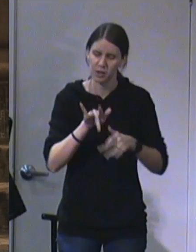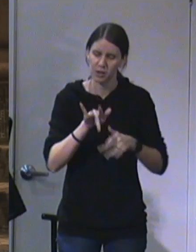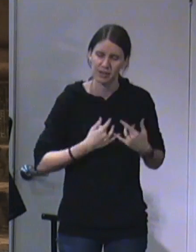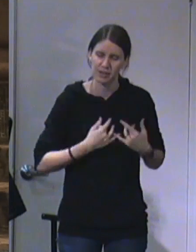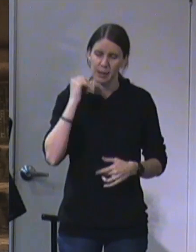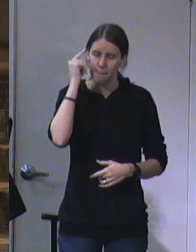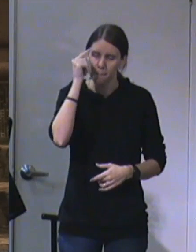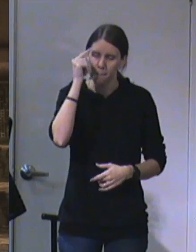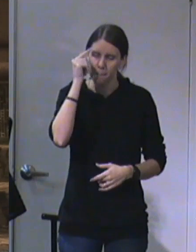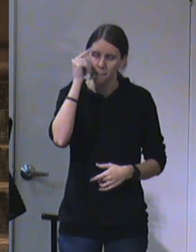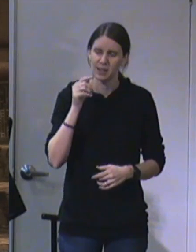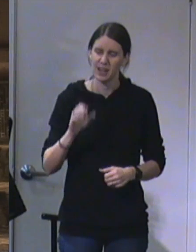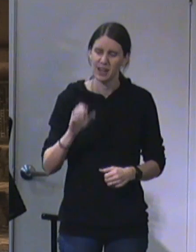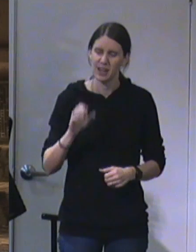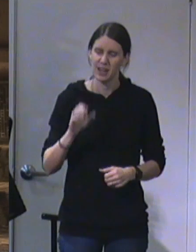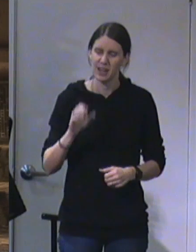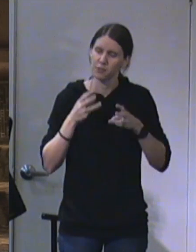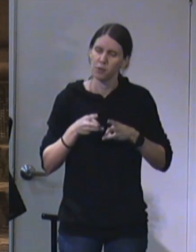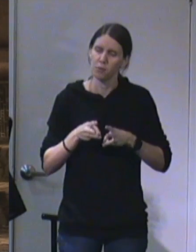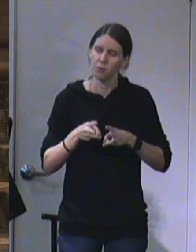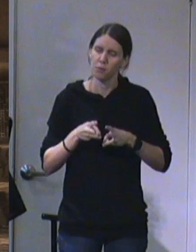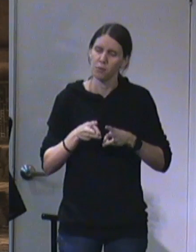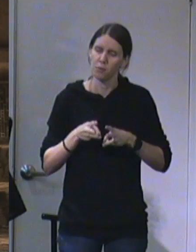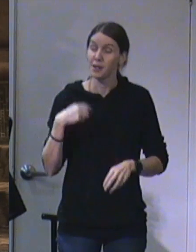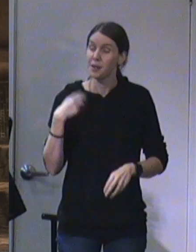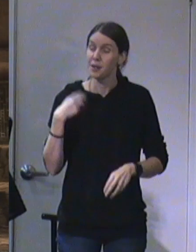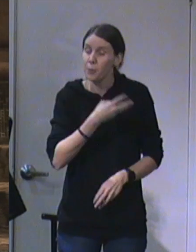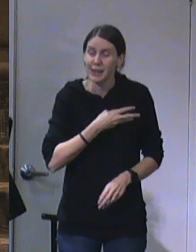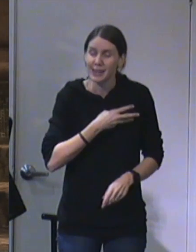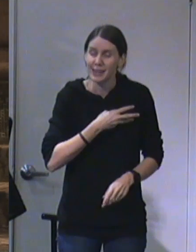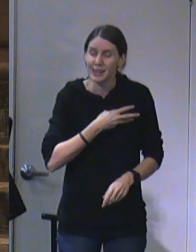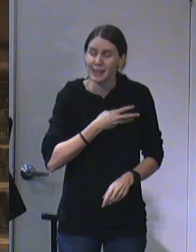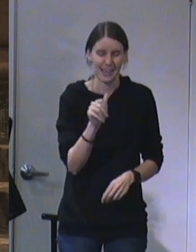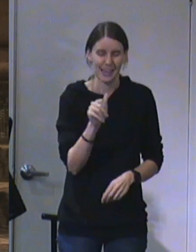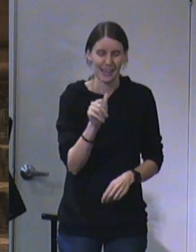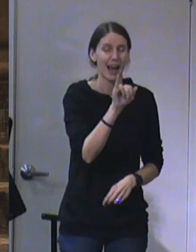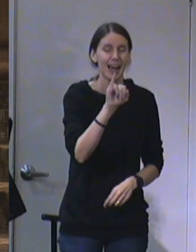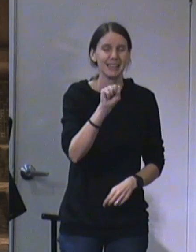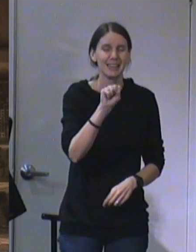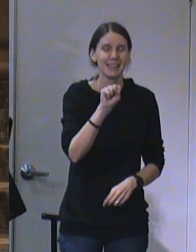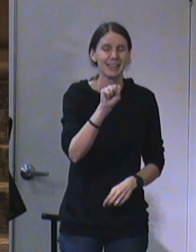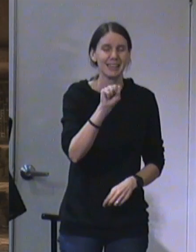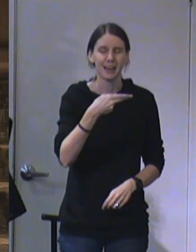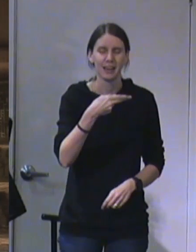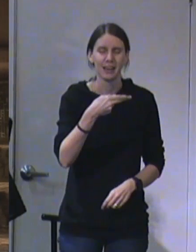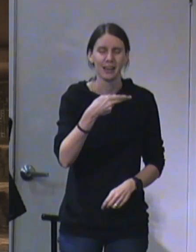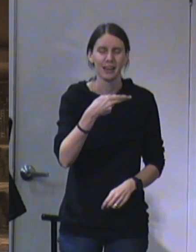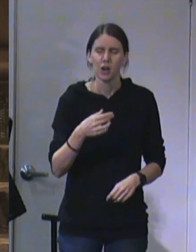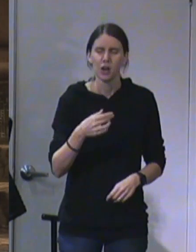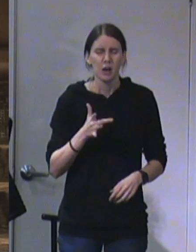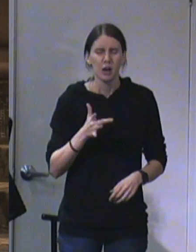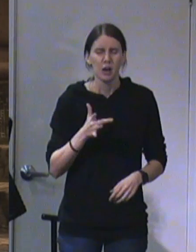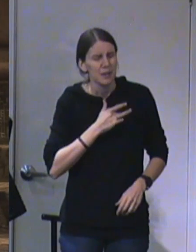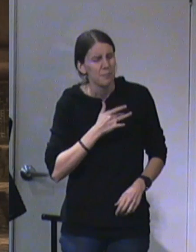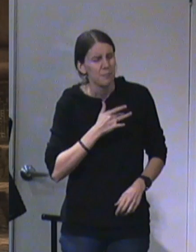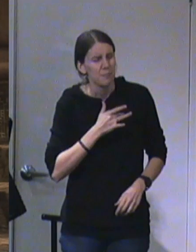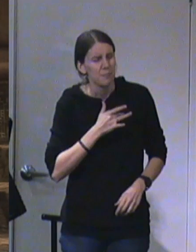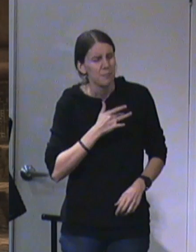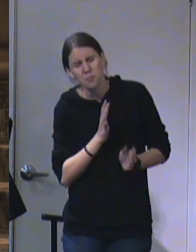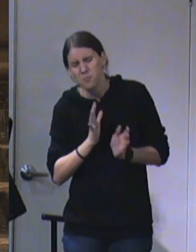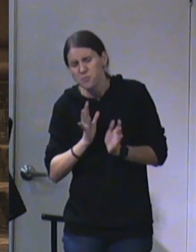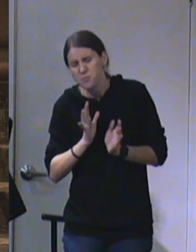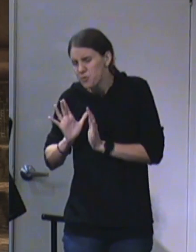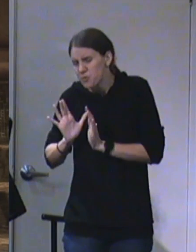mind, in such a powerful way, Lord, that we, as Isaiah, Lord, will be moved by your